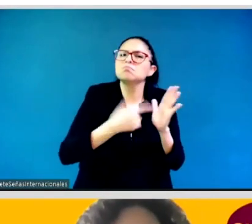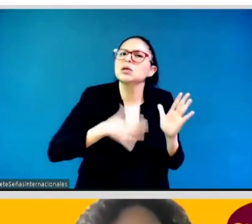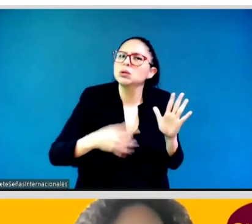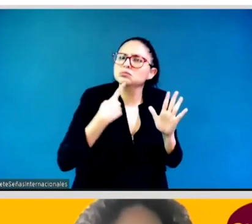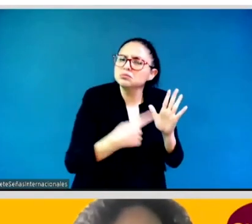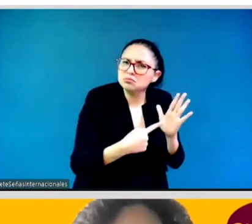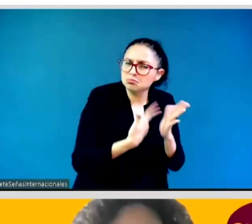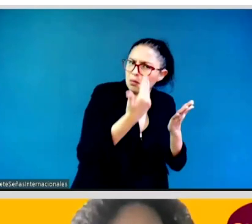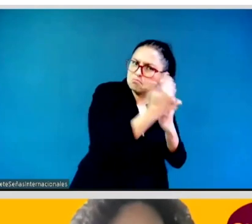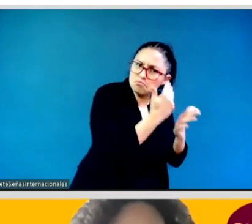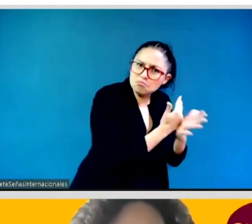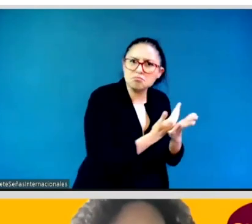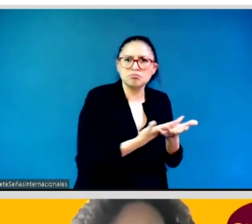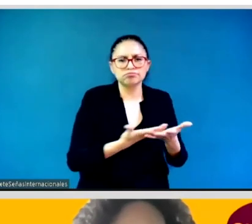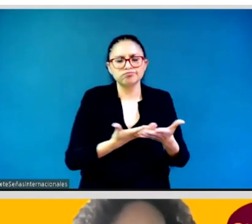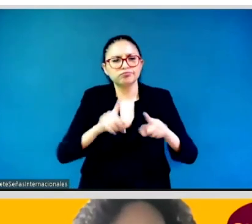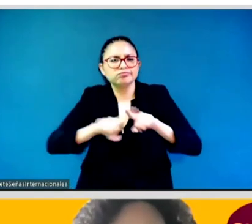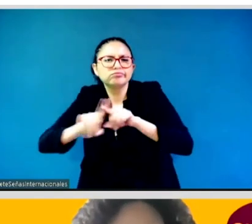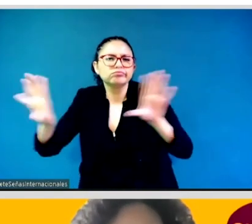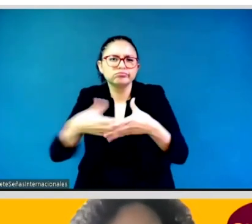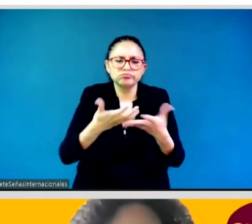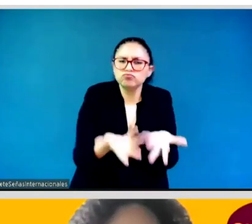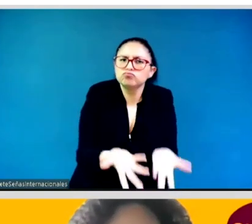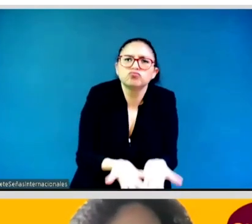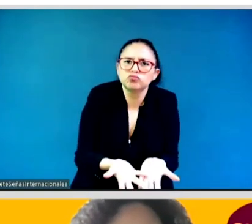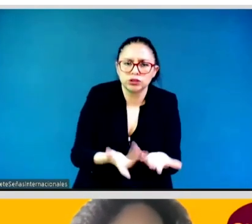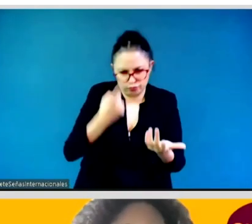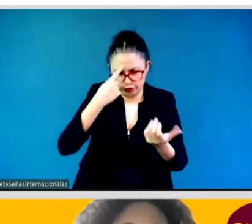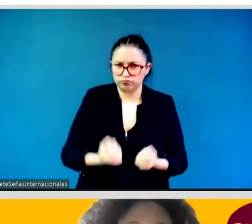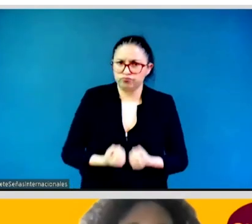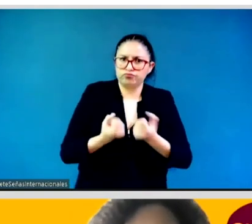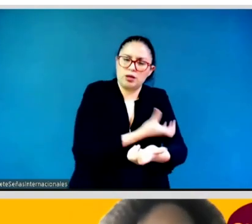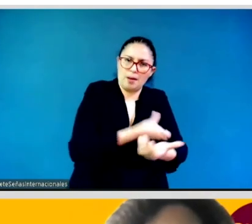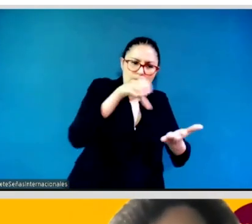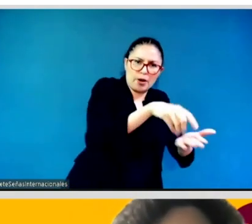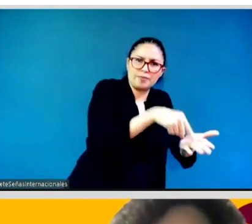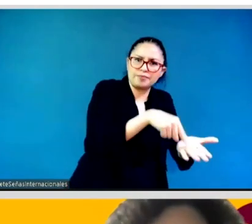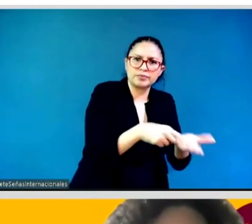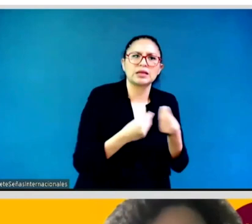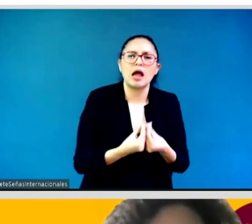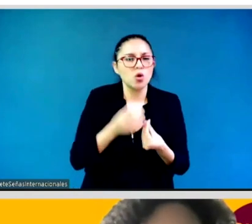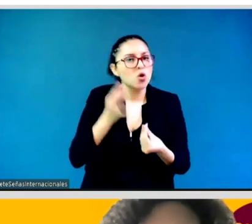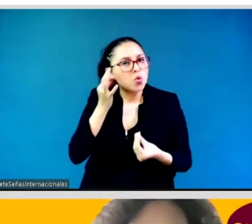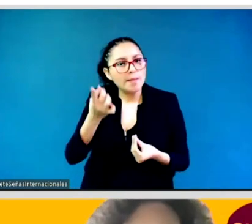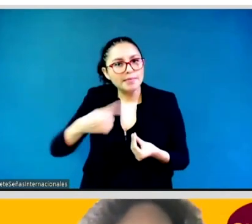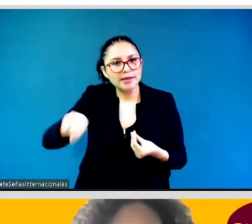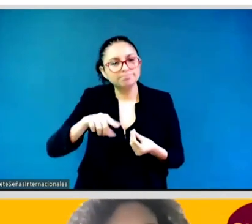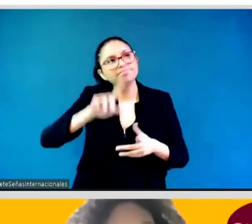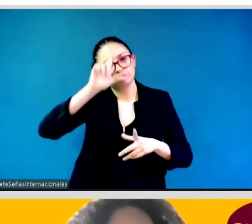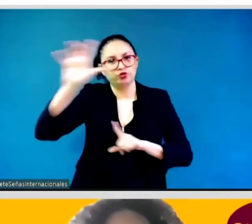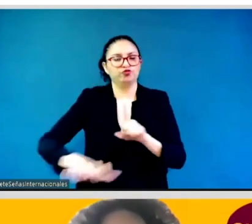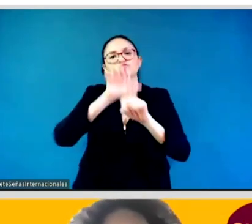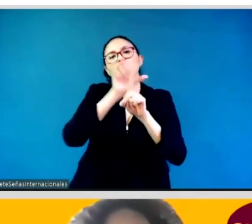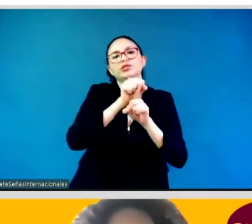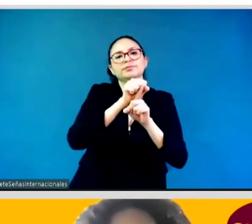and inclusive. But as Ksenia reminded us, this is still very much a draft blueprint. And this is the